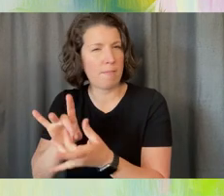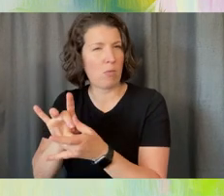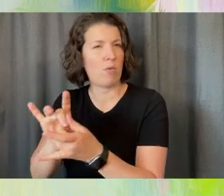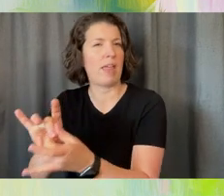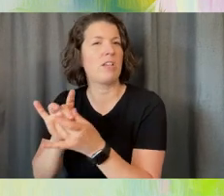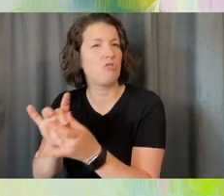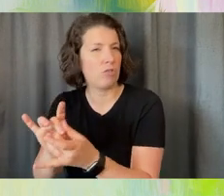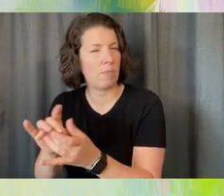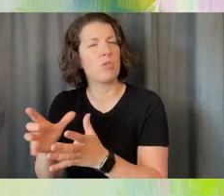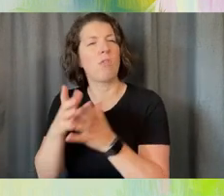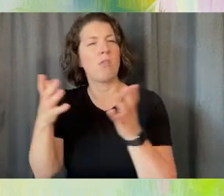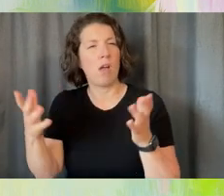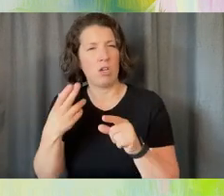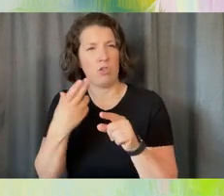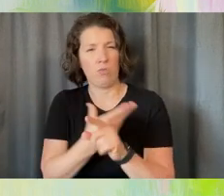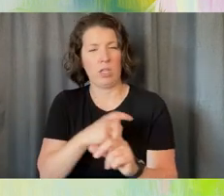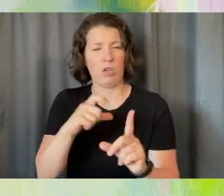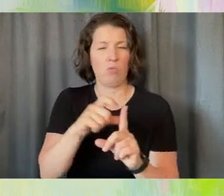growth.